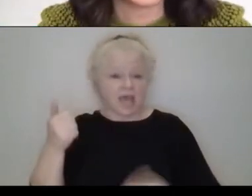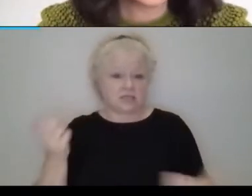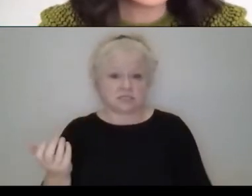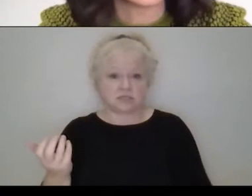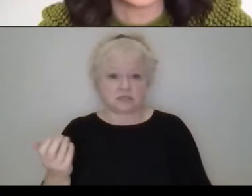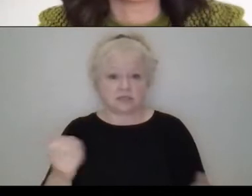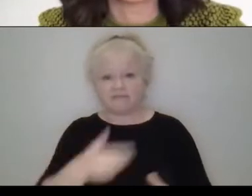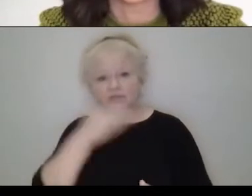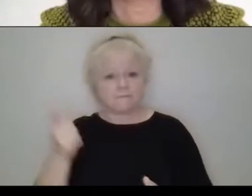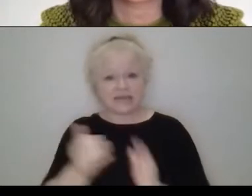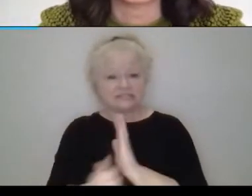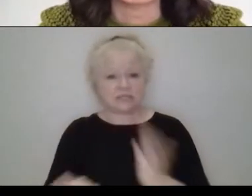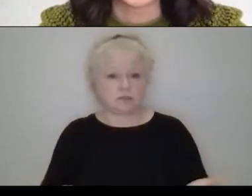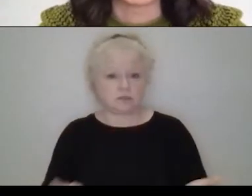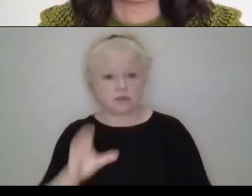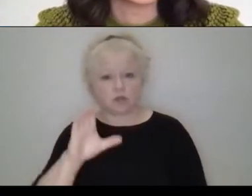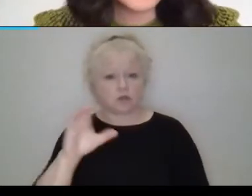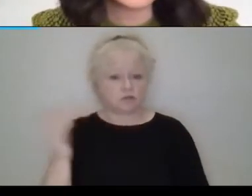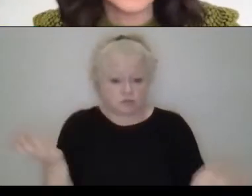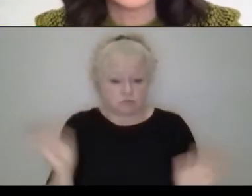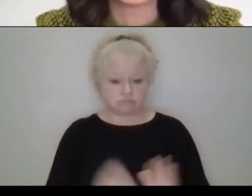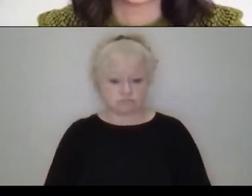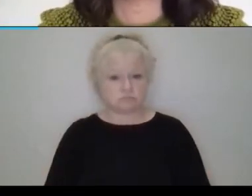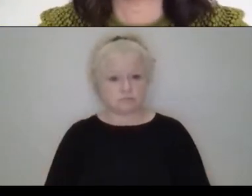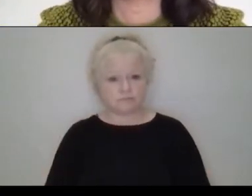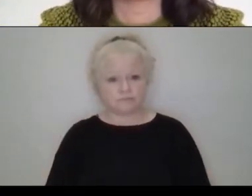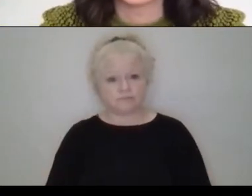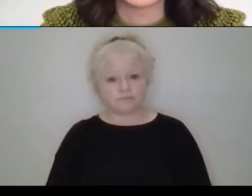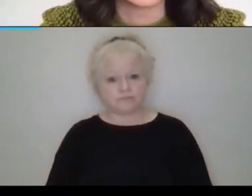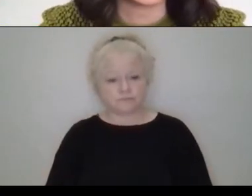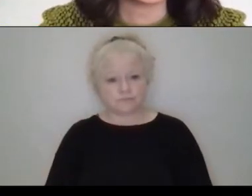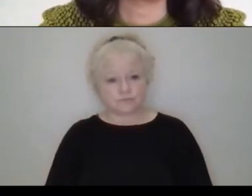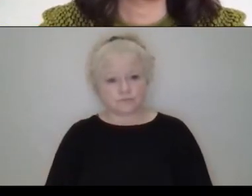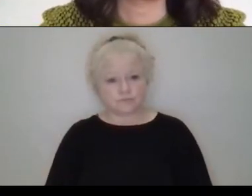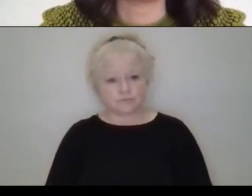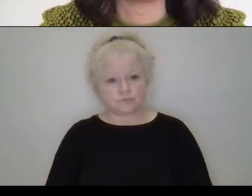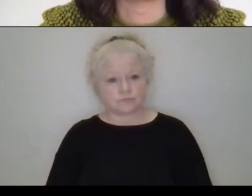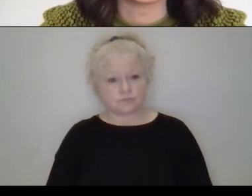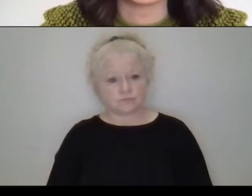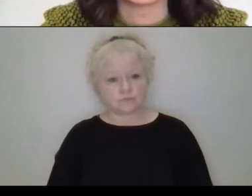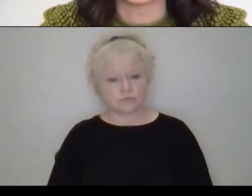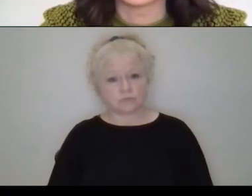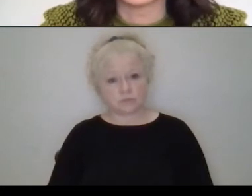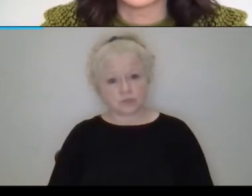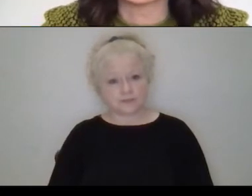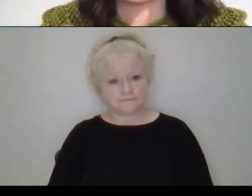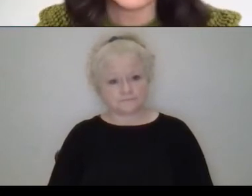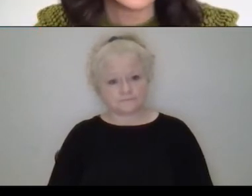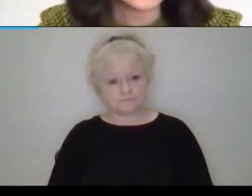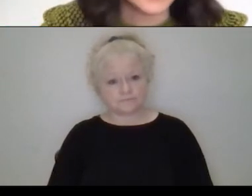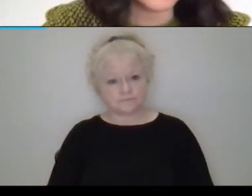why not now? we do at the end is formed by a creative and I mean, and like